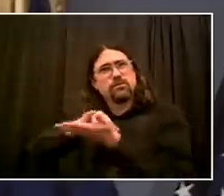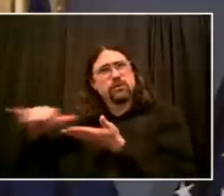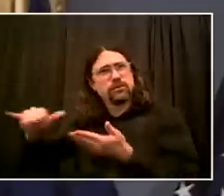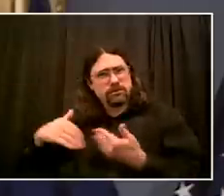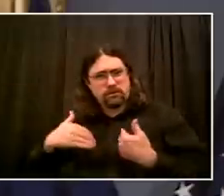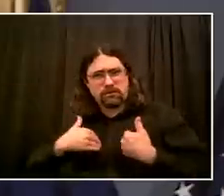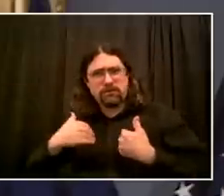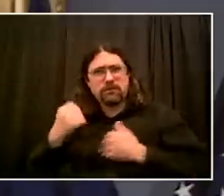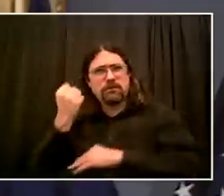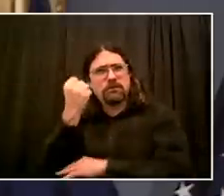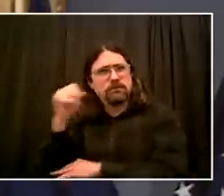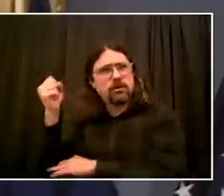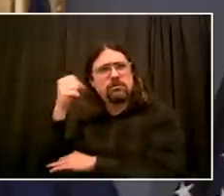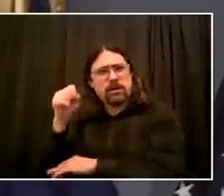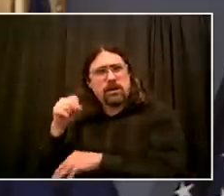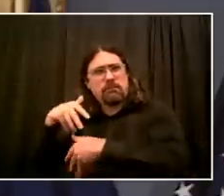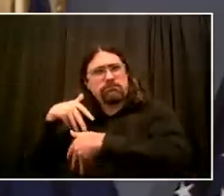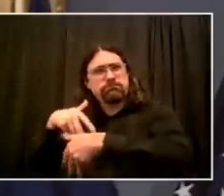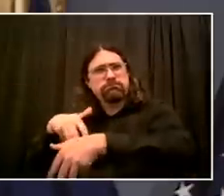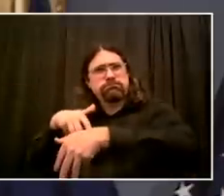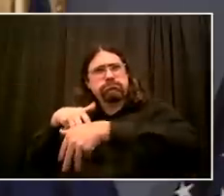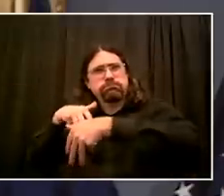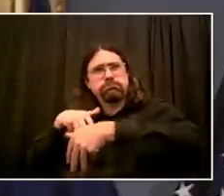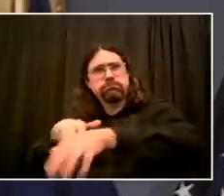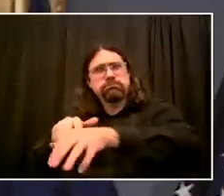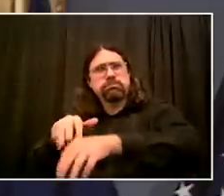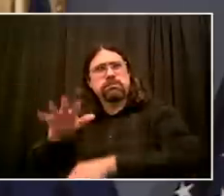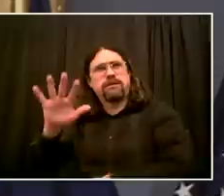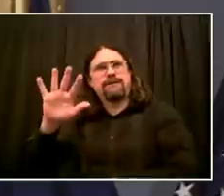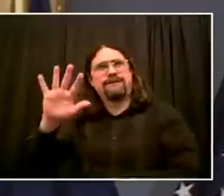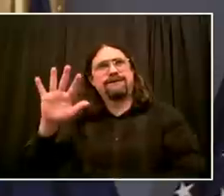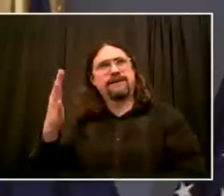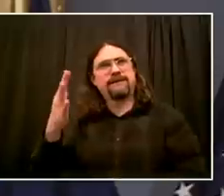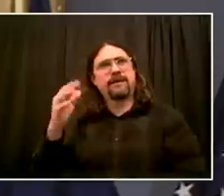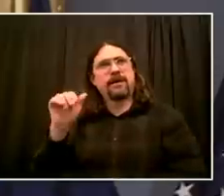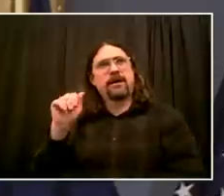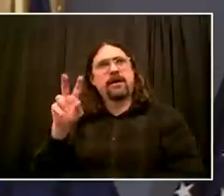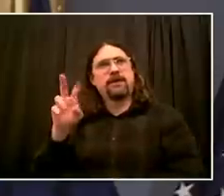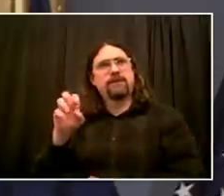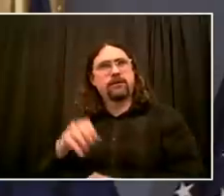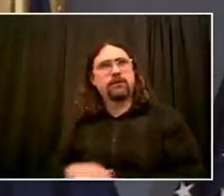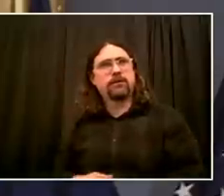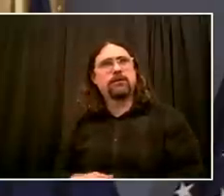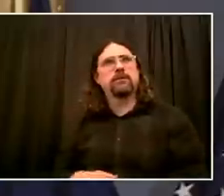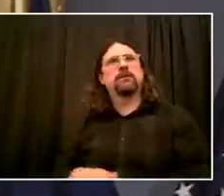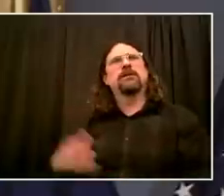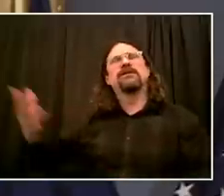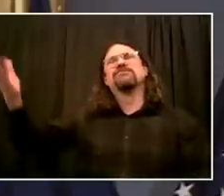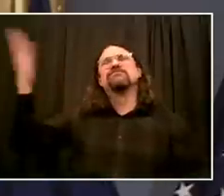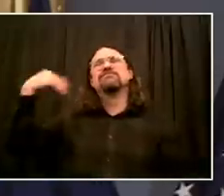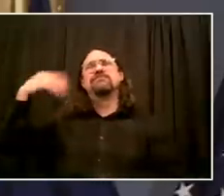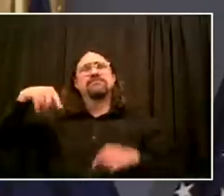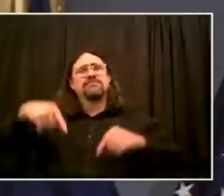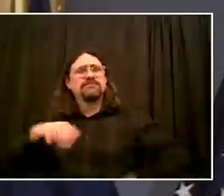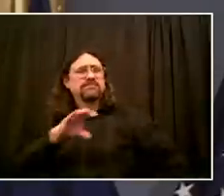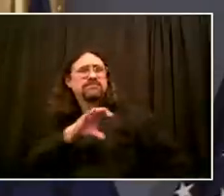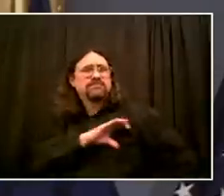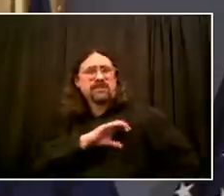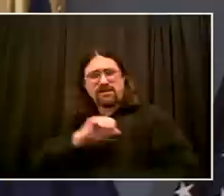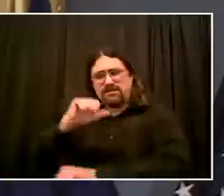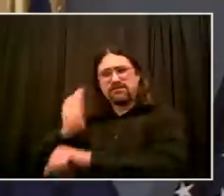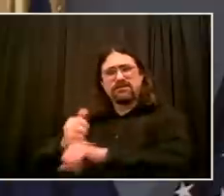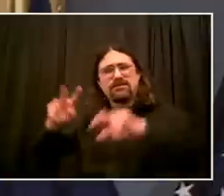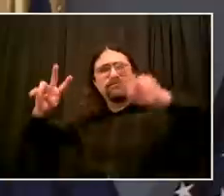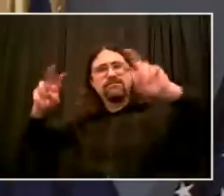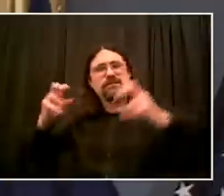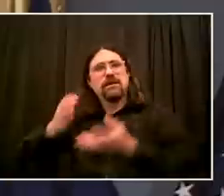end to stop and frisk. That was one of the pivotal moments in the battle against that broken policy. That policy was ended because